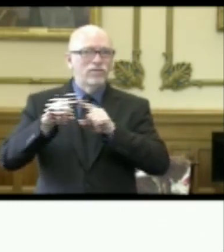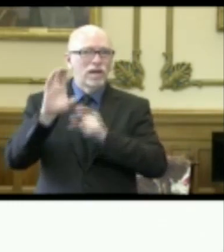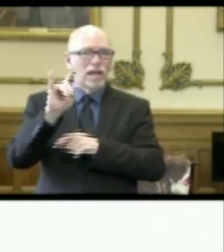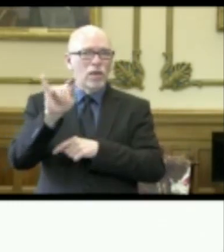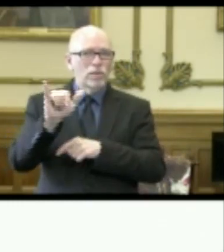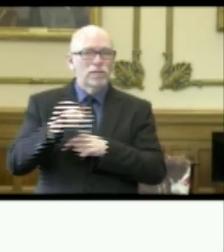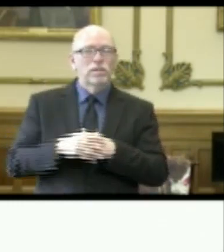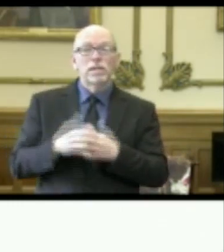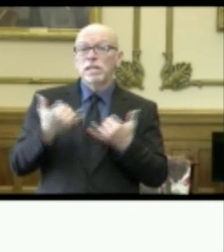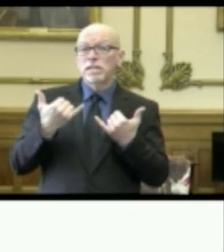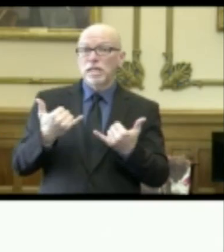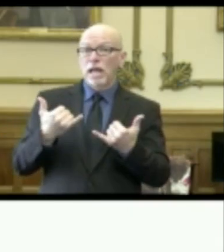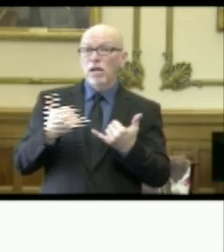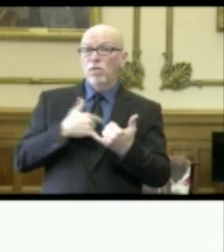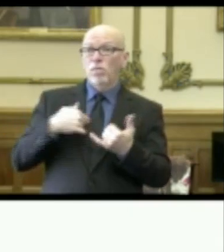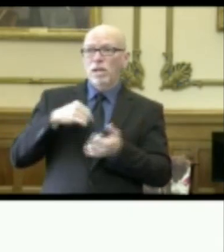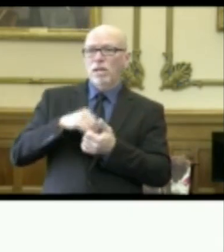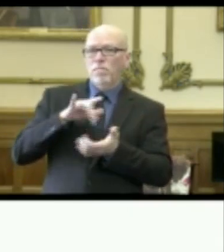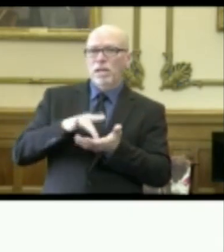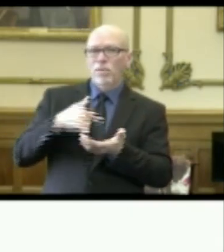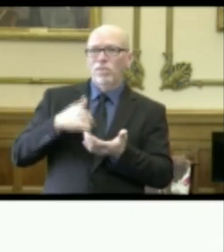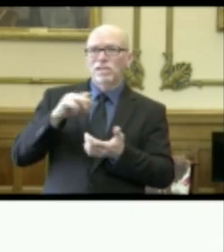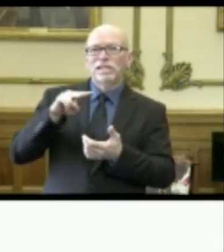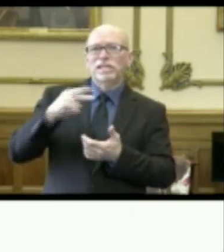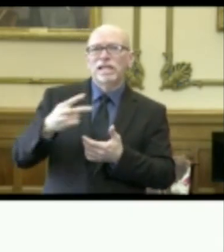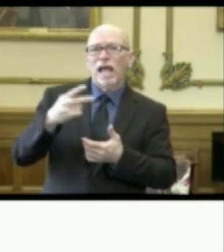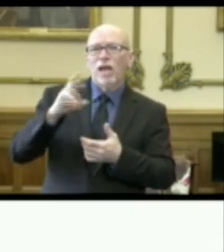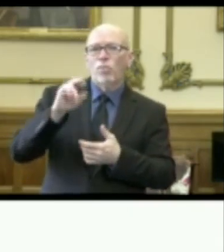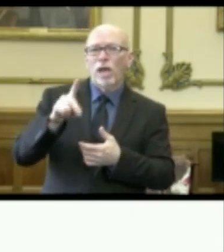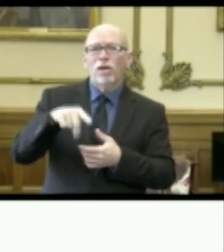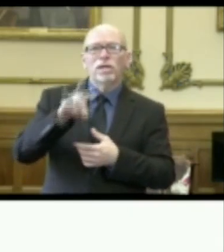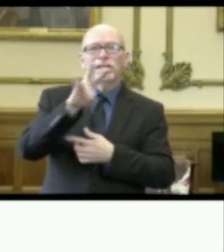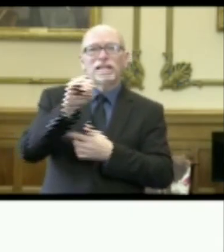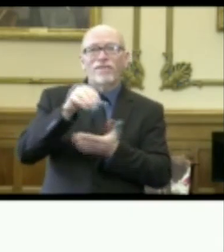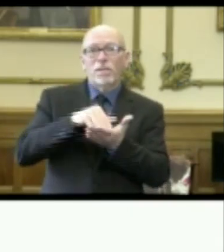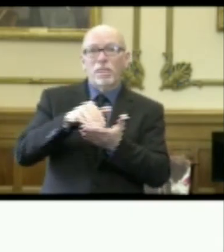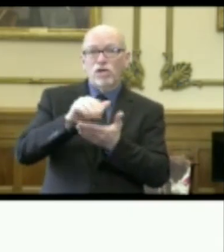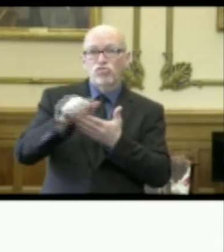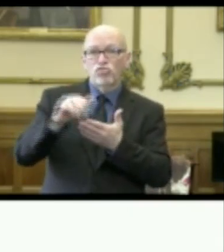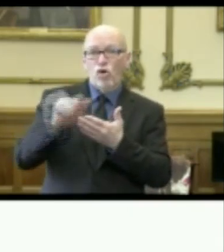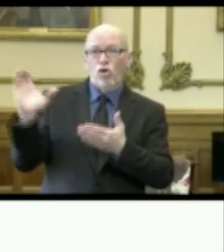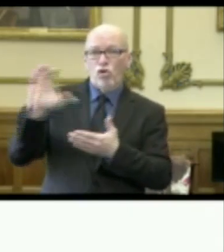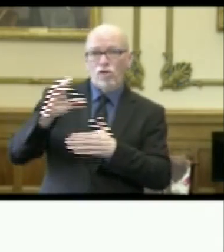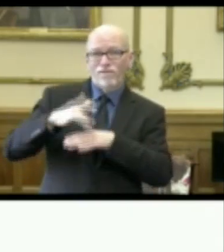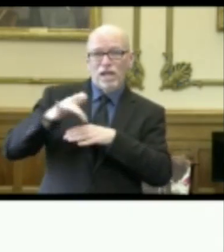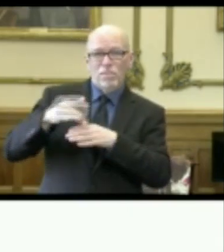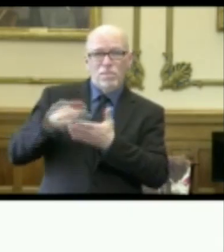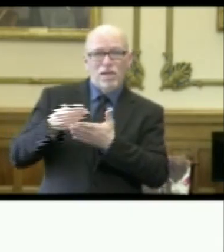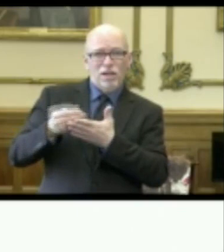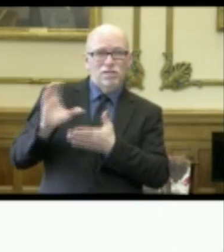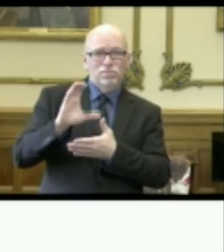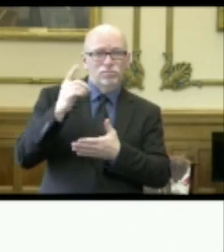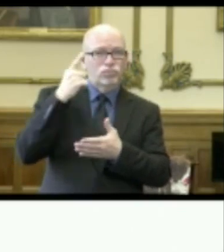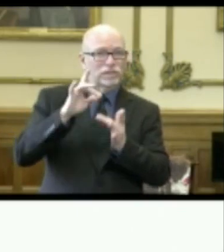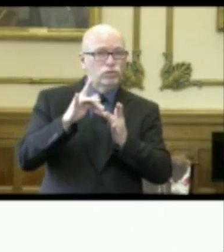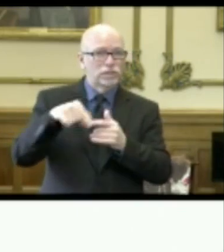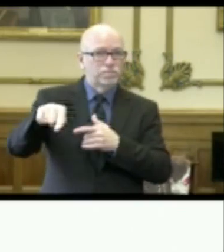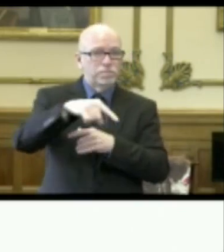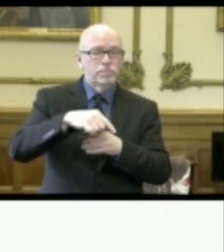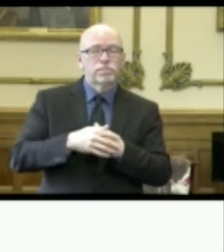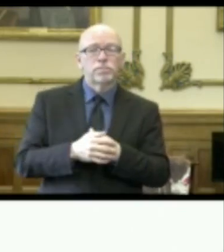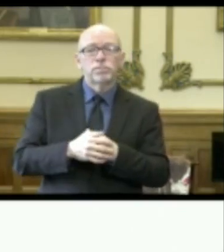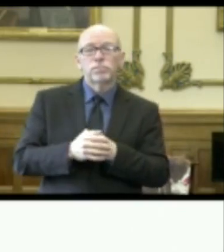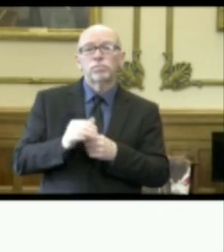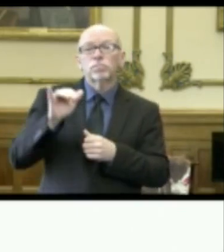And we are currently in the middle of round two with $70 million available funding. Those applications